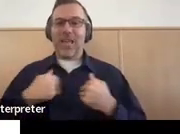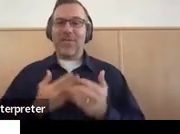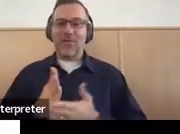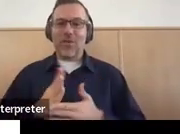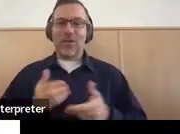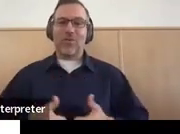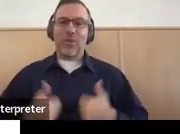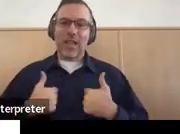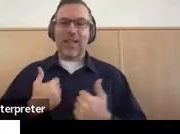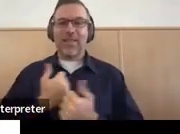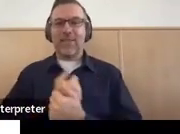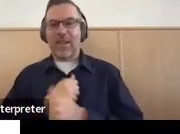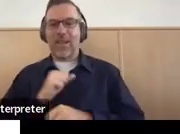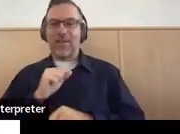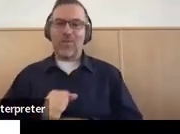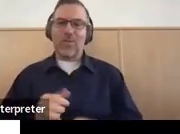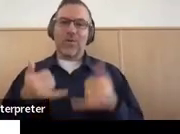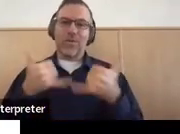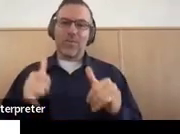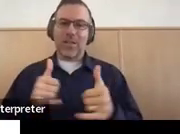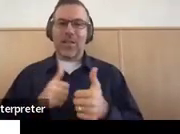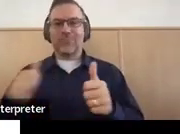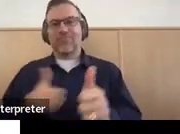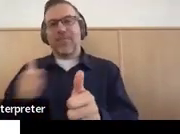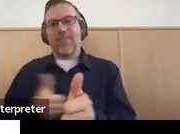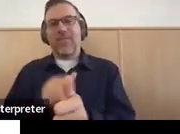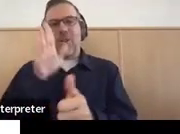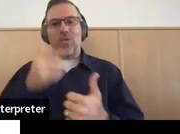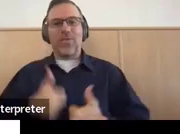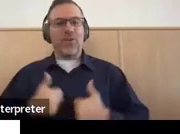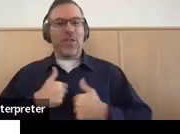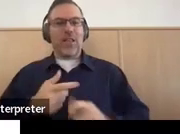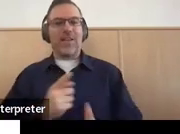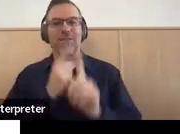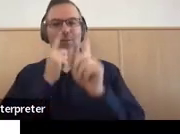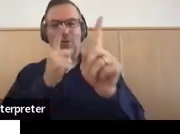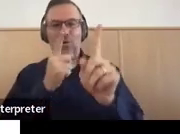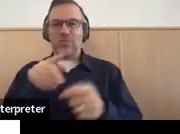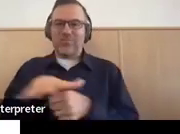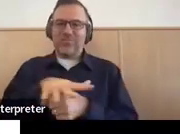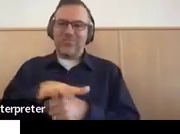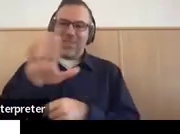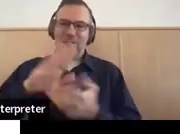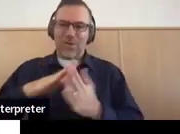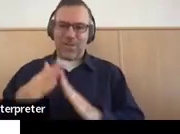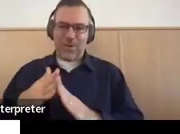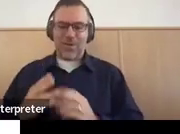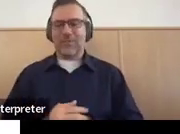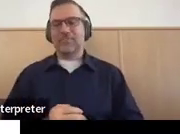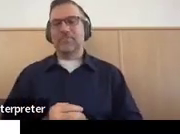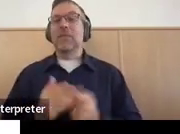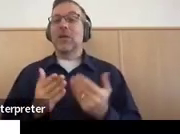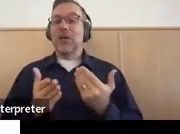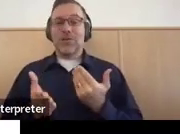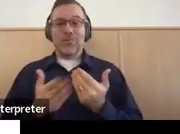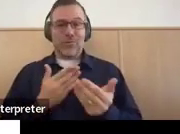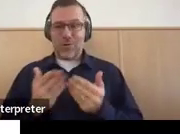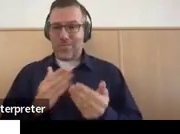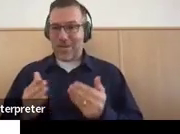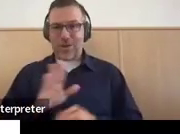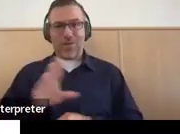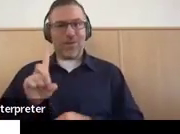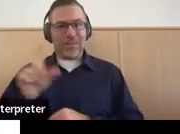play, and pursue their life aspirations in their communities. So that is regardless of any disability